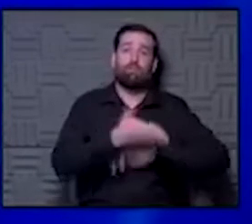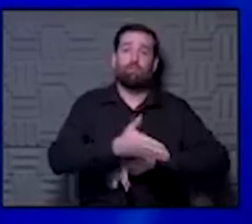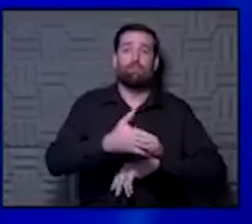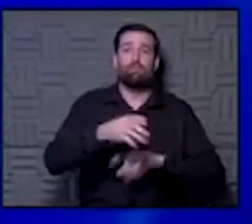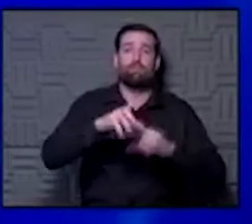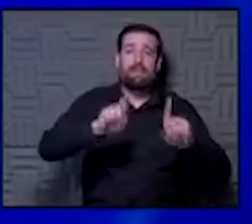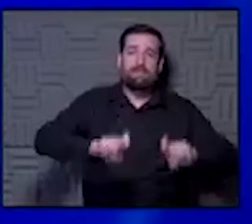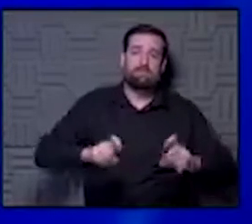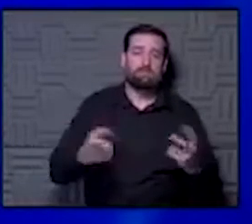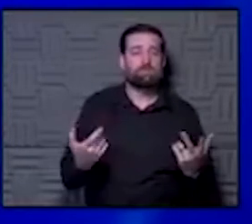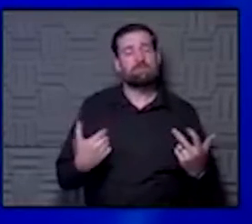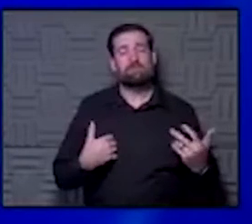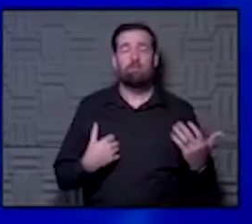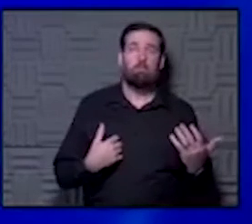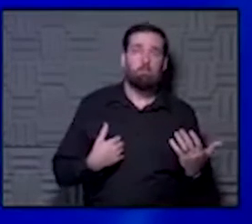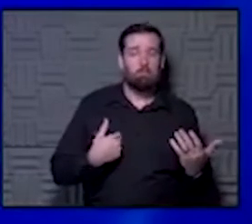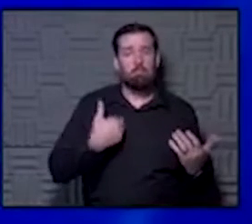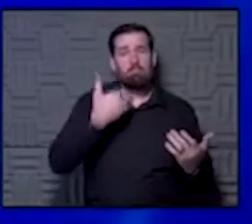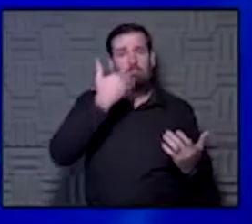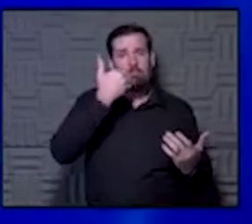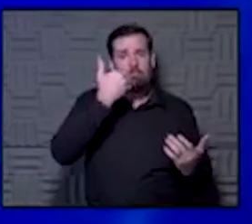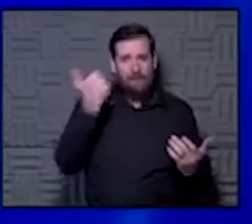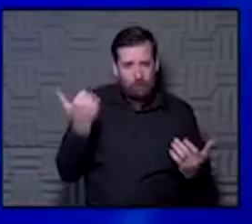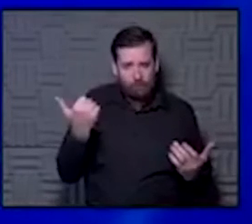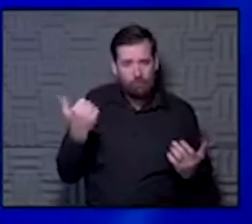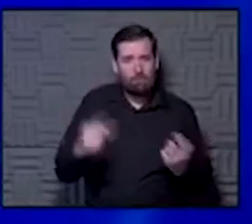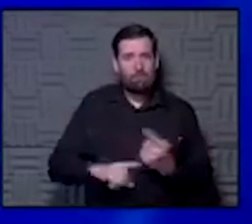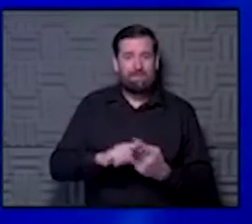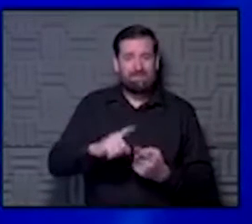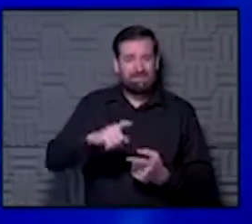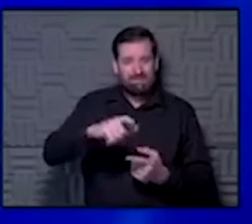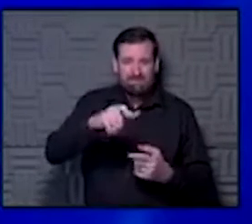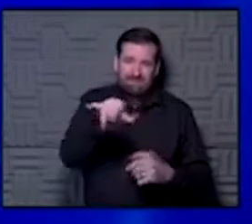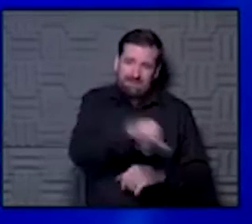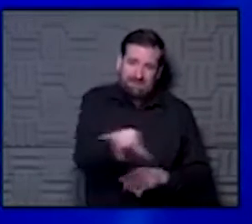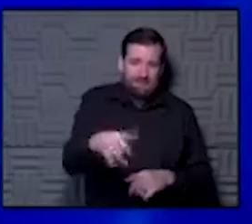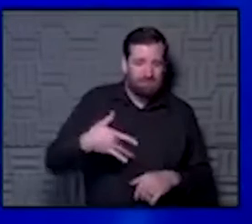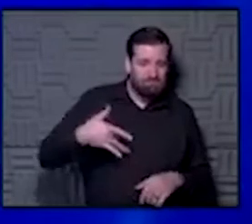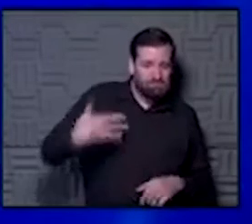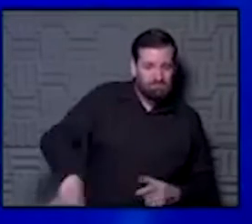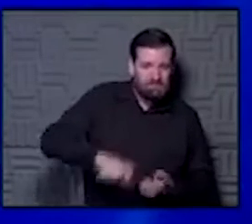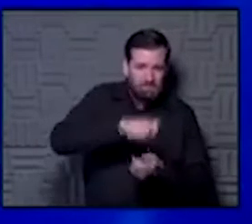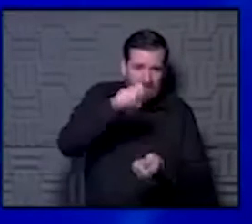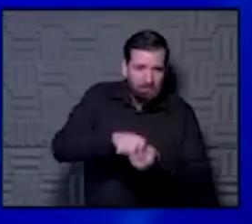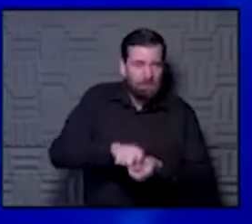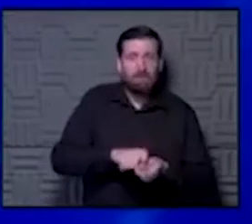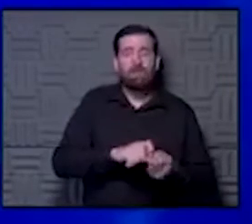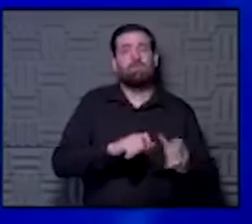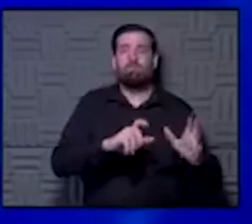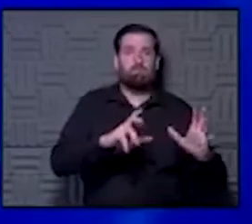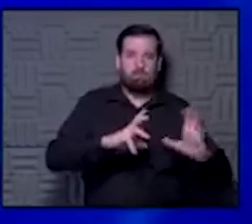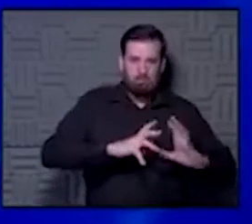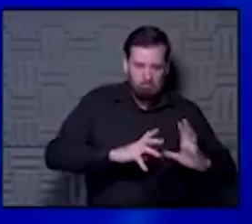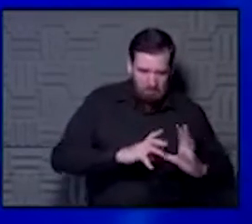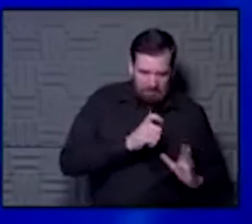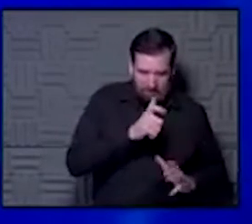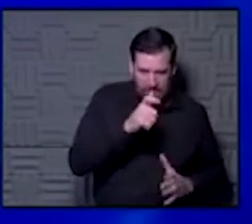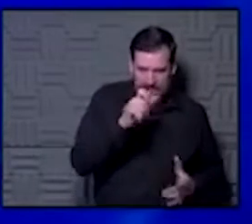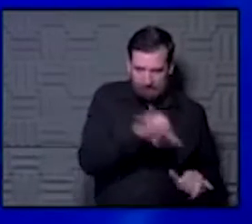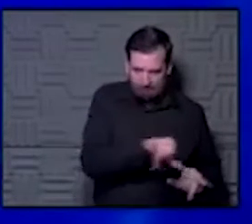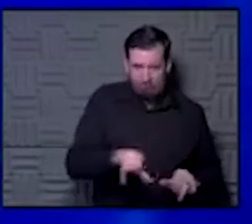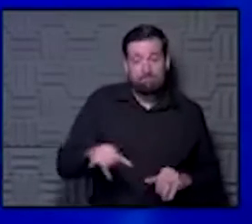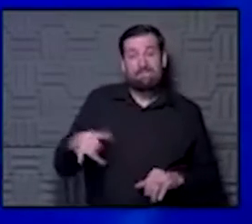offering are better, but they don't have the same specificity. And if you're negative, it doesn't necessarily mean the same. It's interesting.